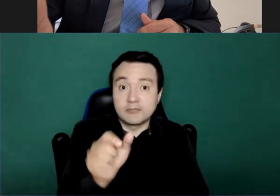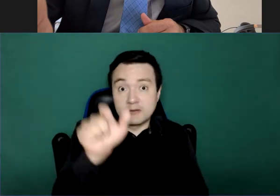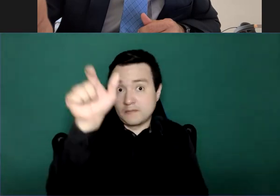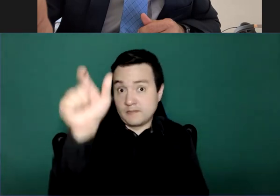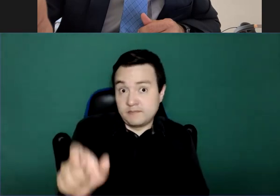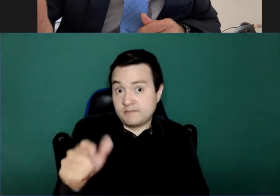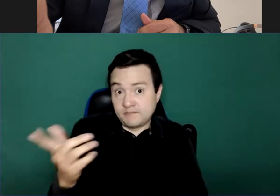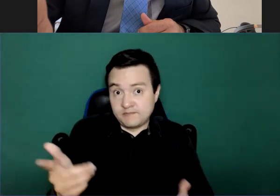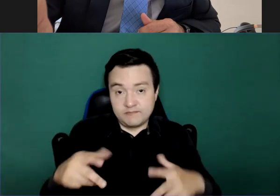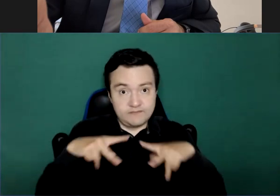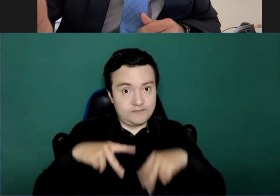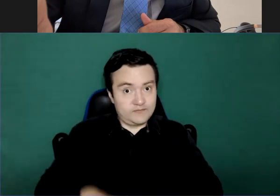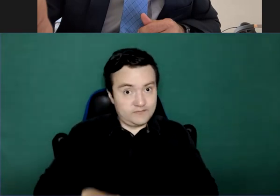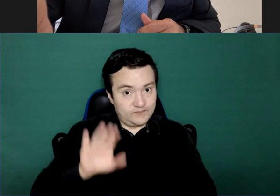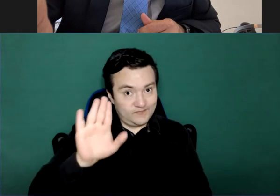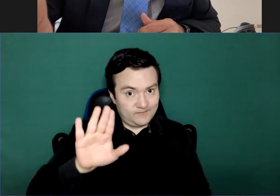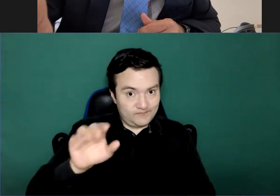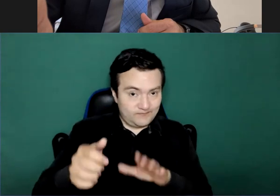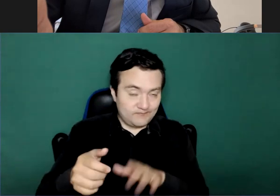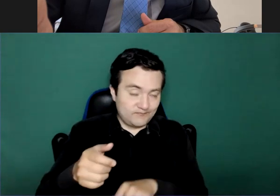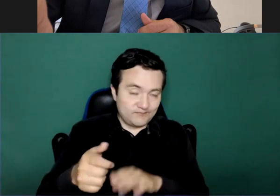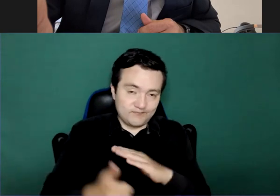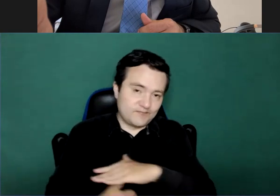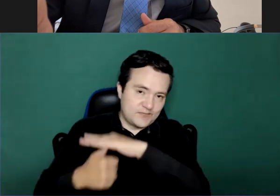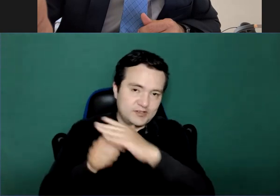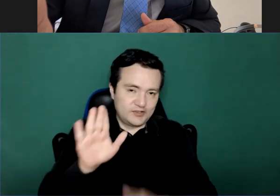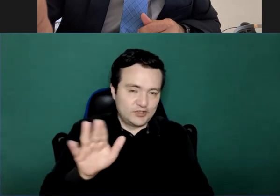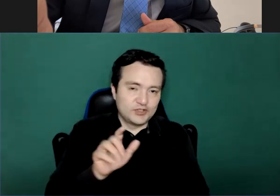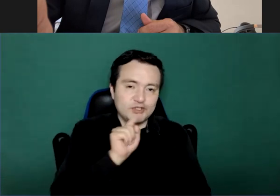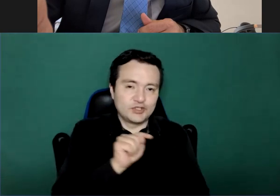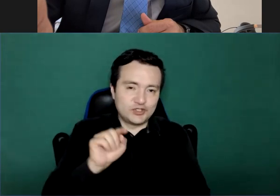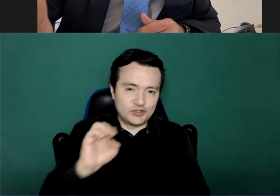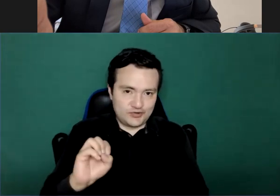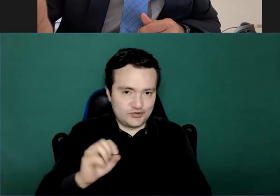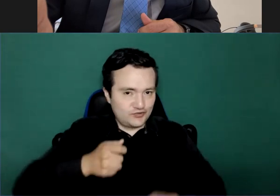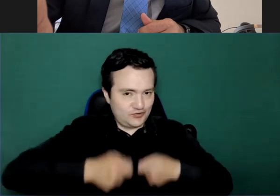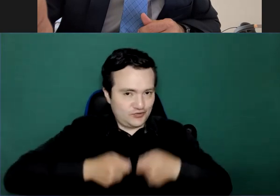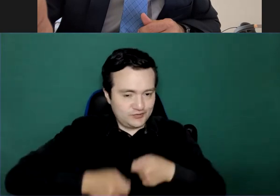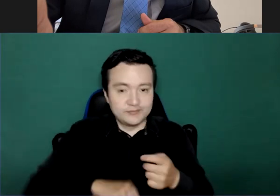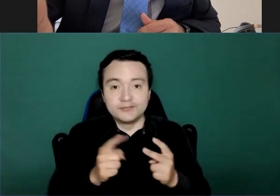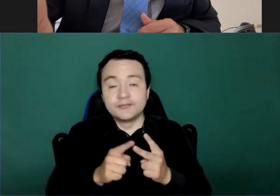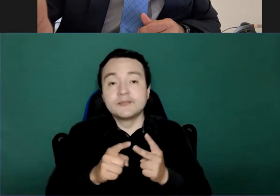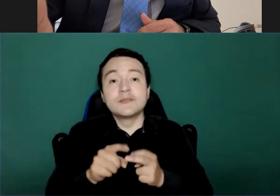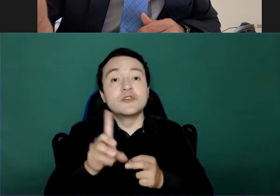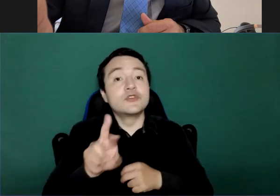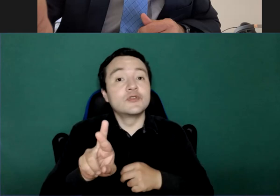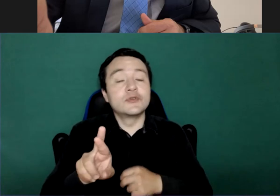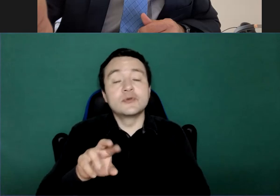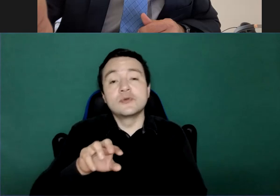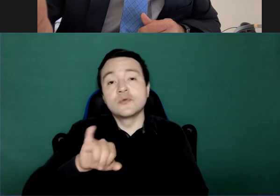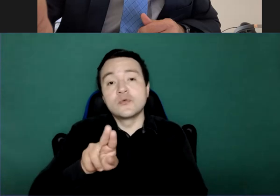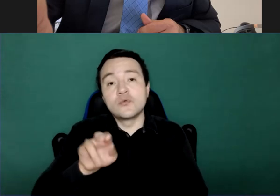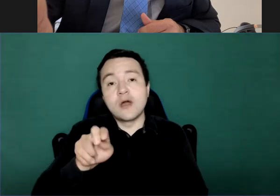date part in our events. Dr. Juana Herrera and Dr. Debra Kestel. We